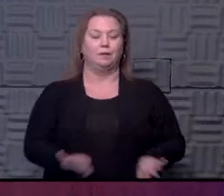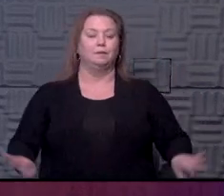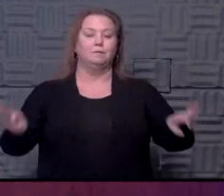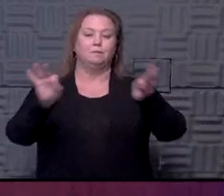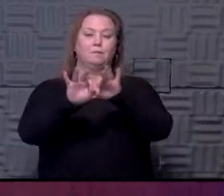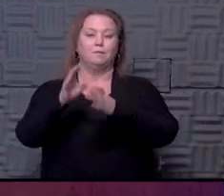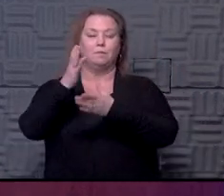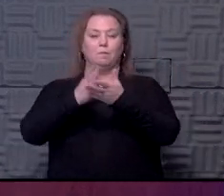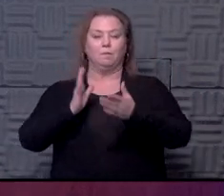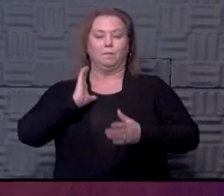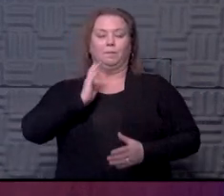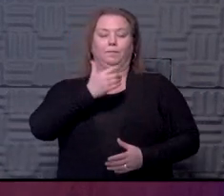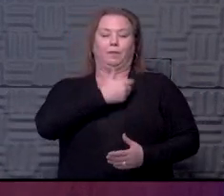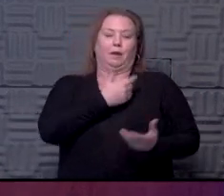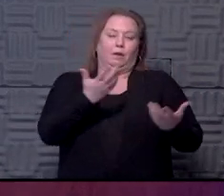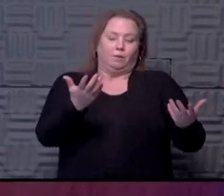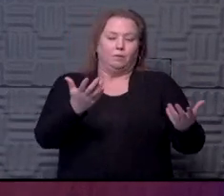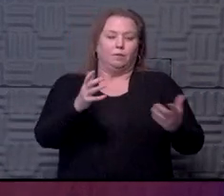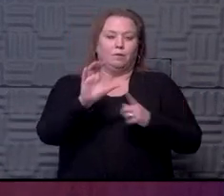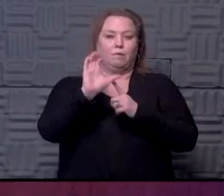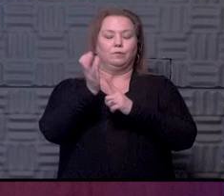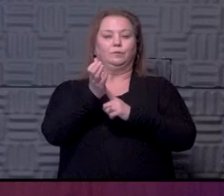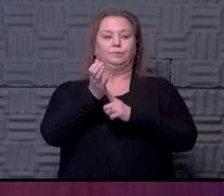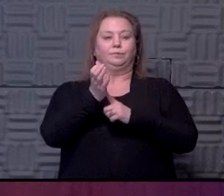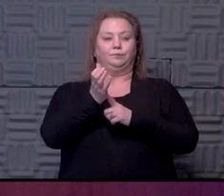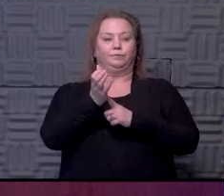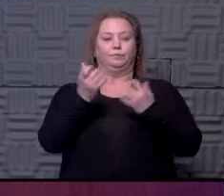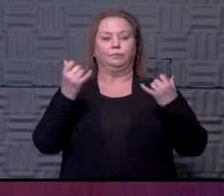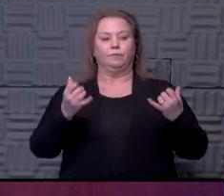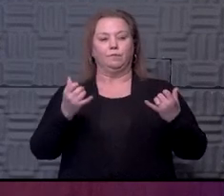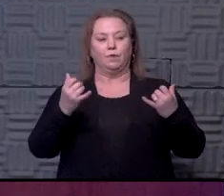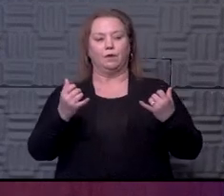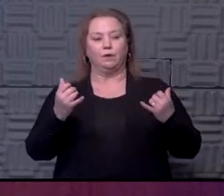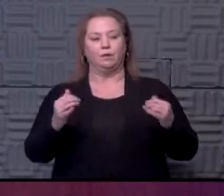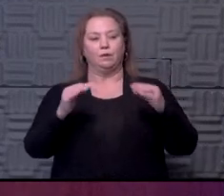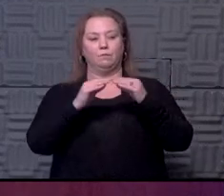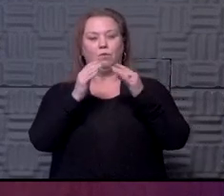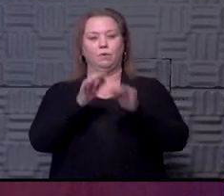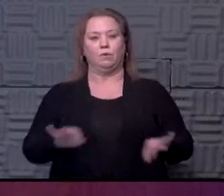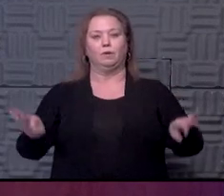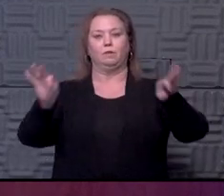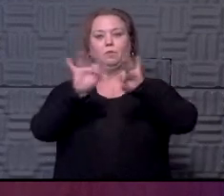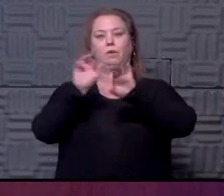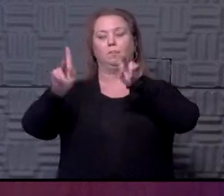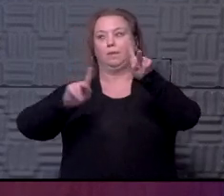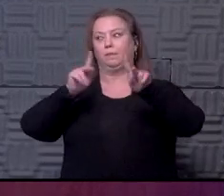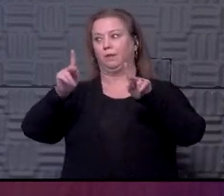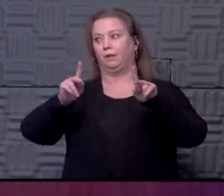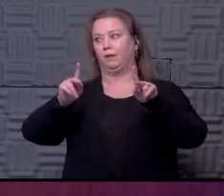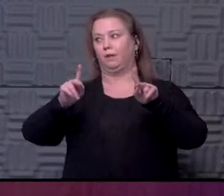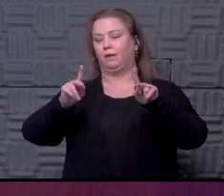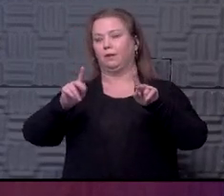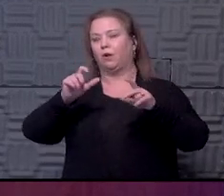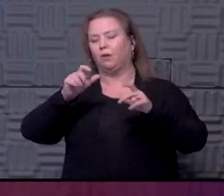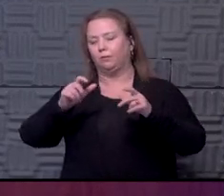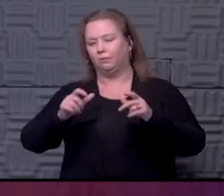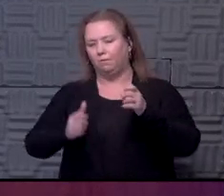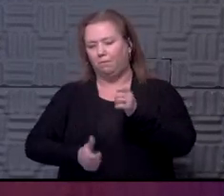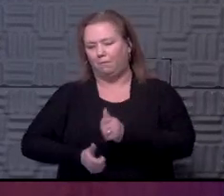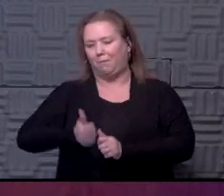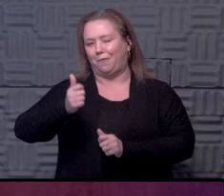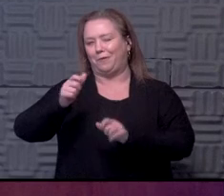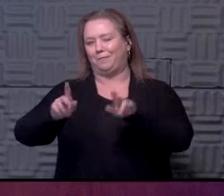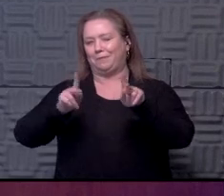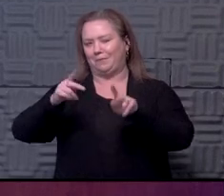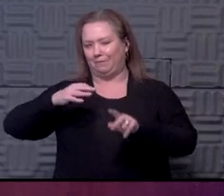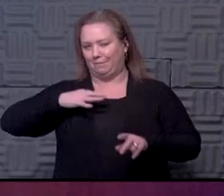of sort of our culture, but that right now there are more important people, or at least people who would benefit more